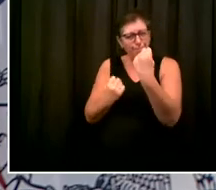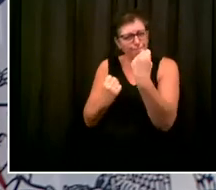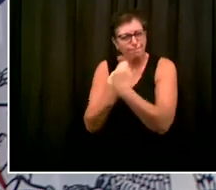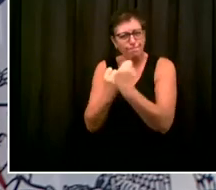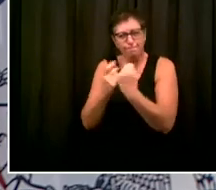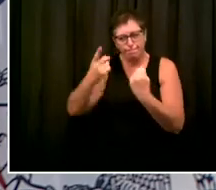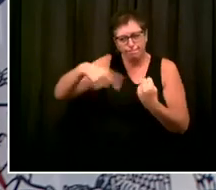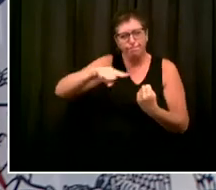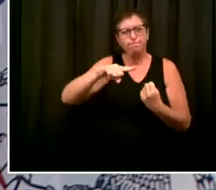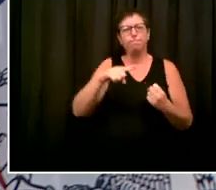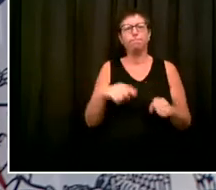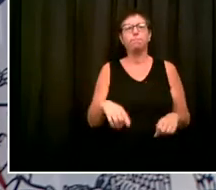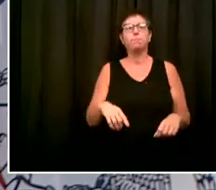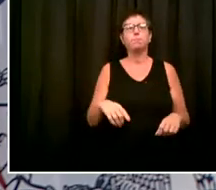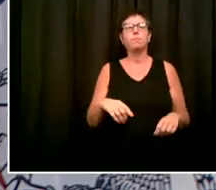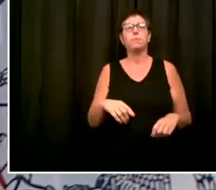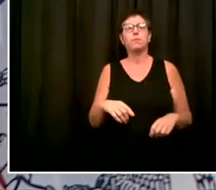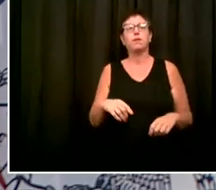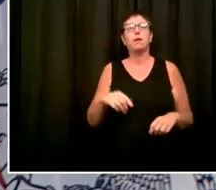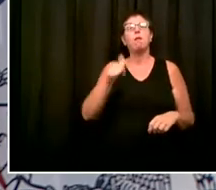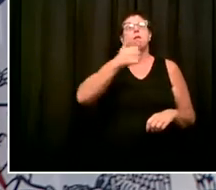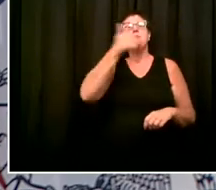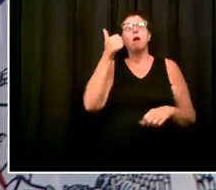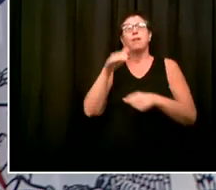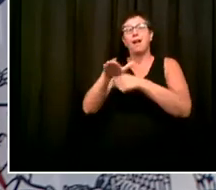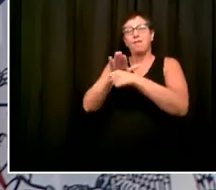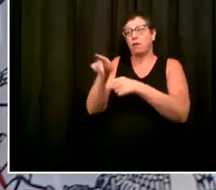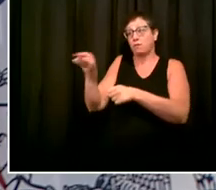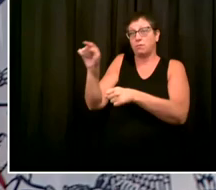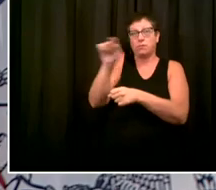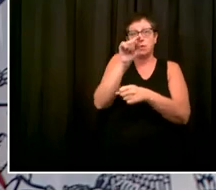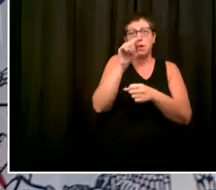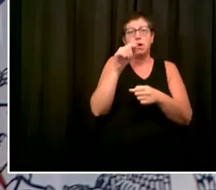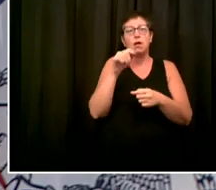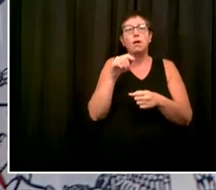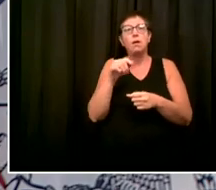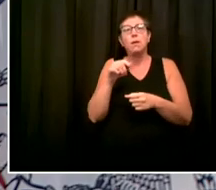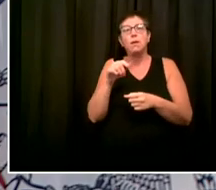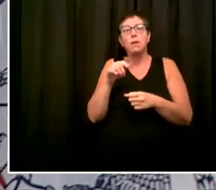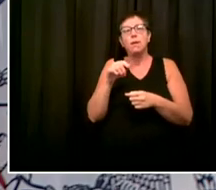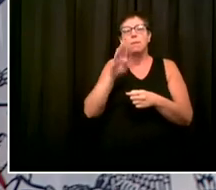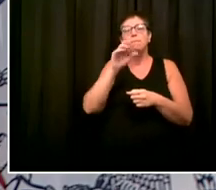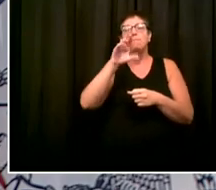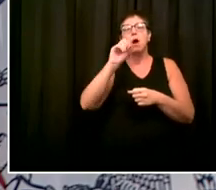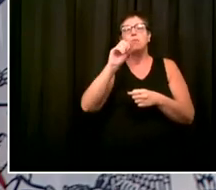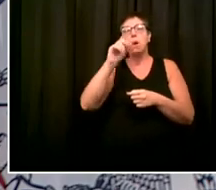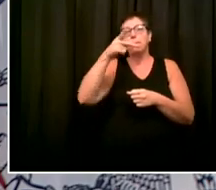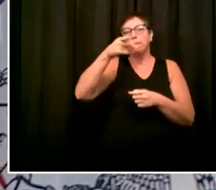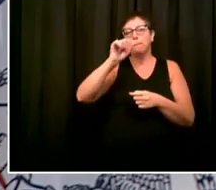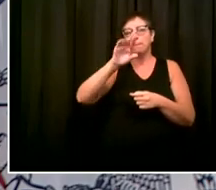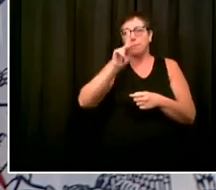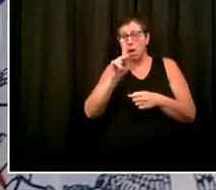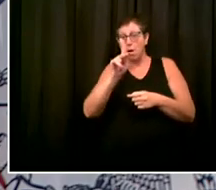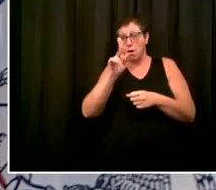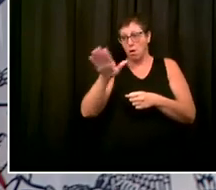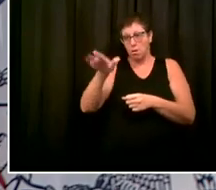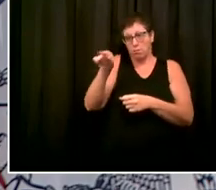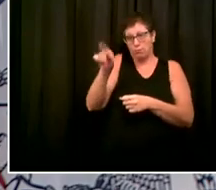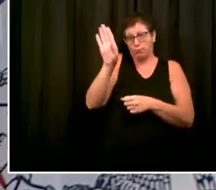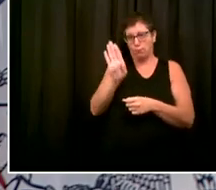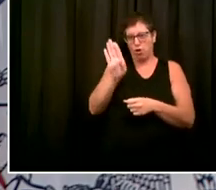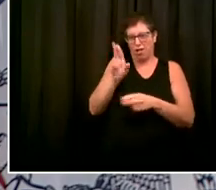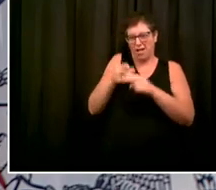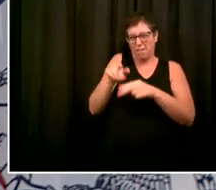strategy as well in Borough Park, Brooklyn, and that's continuing now. And again, we saw some concern there at a particular